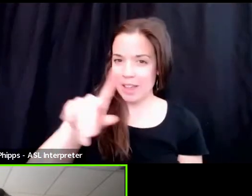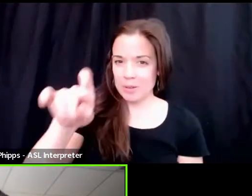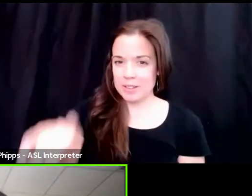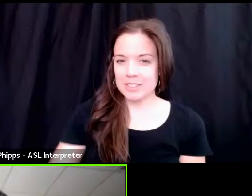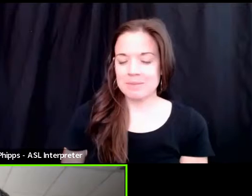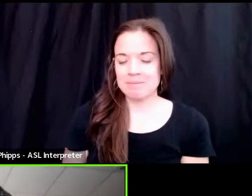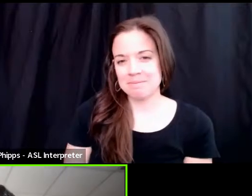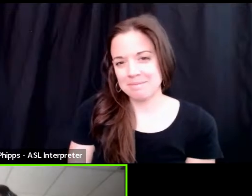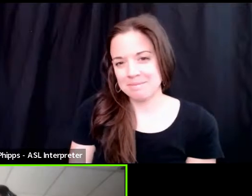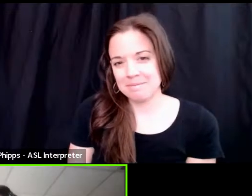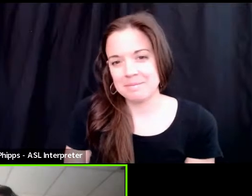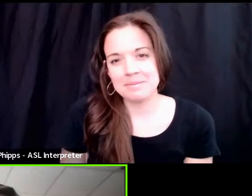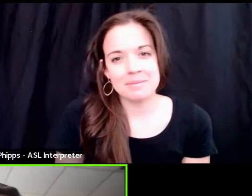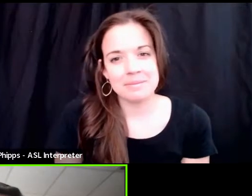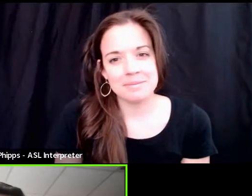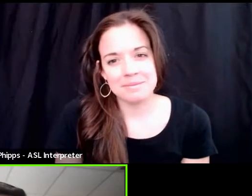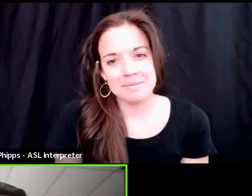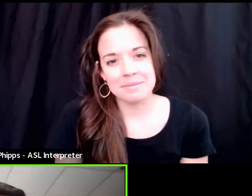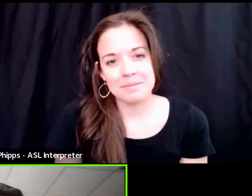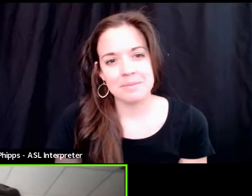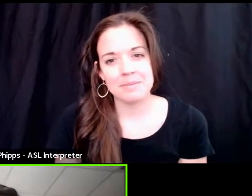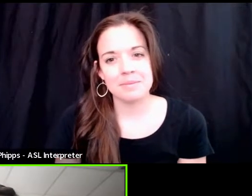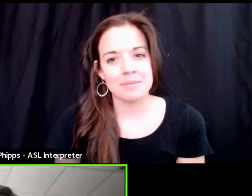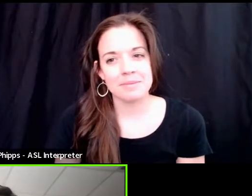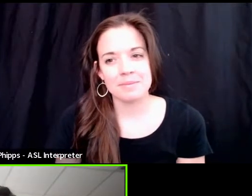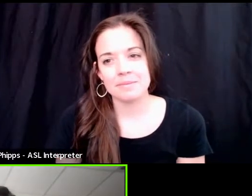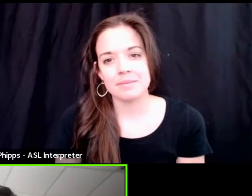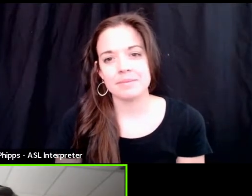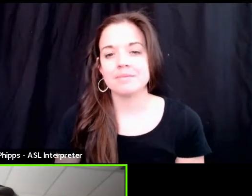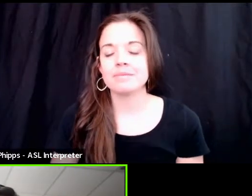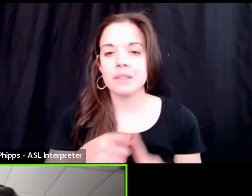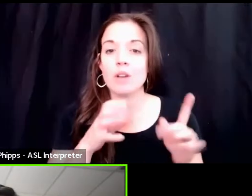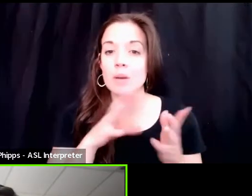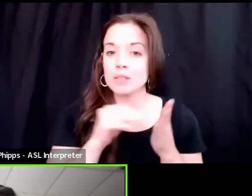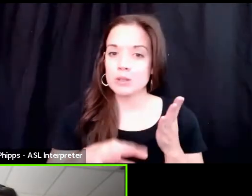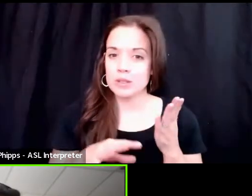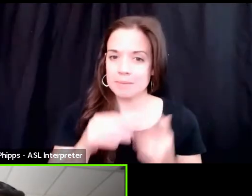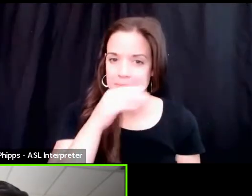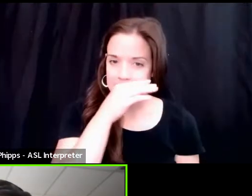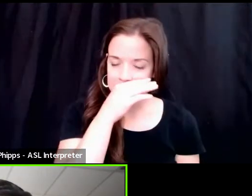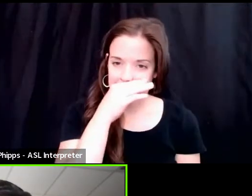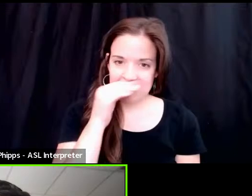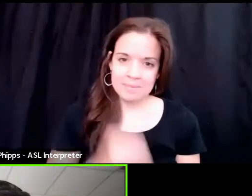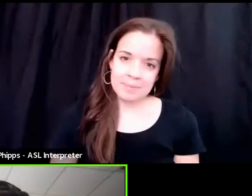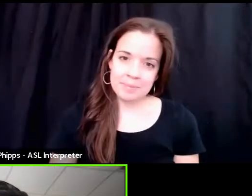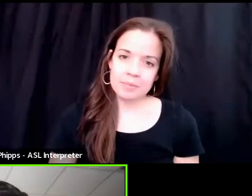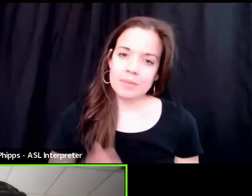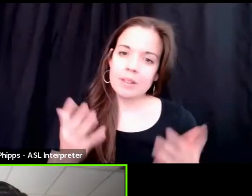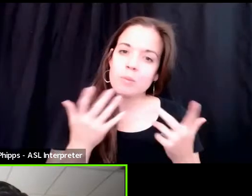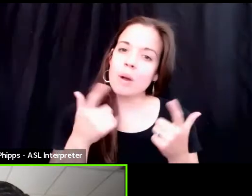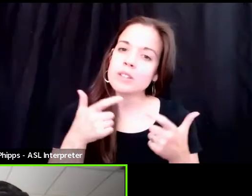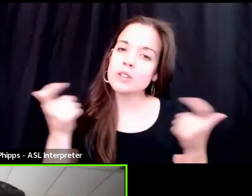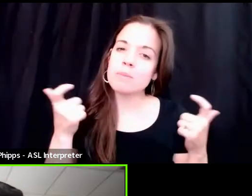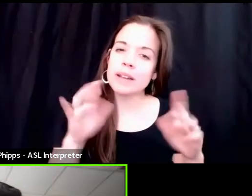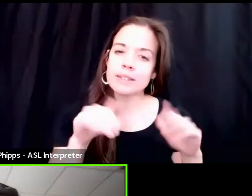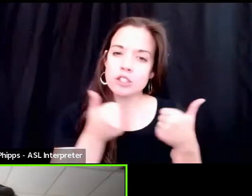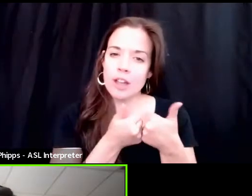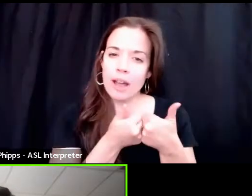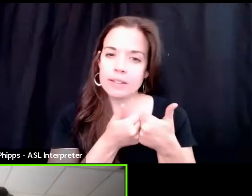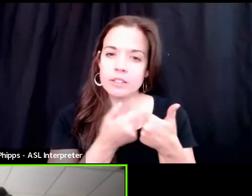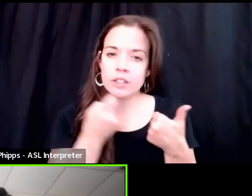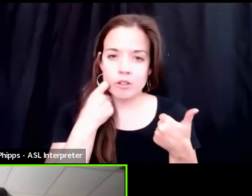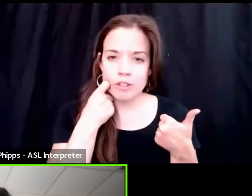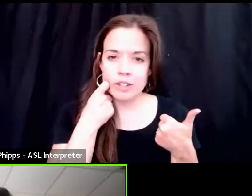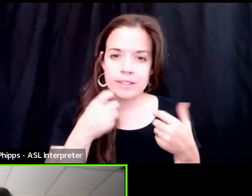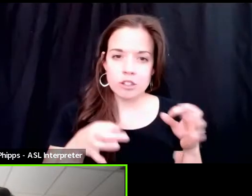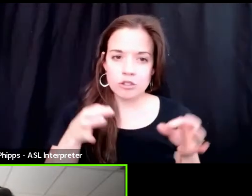Okay. We have a question from a student who says, what was your biggest challenge in a recent trial?